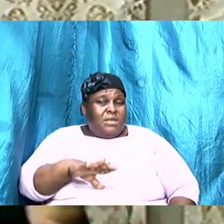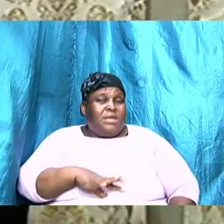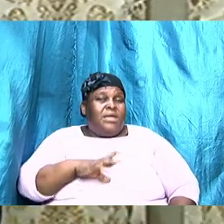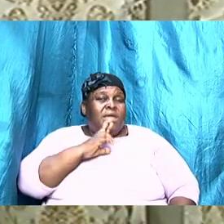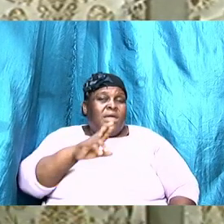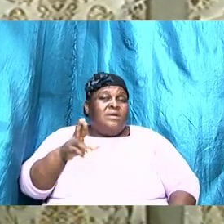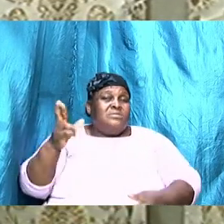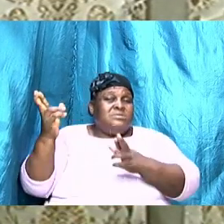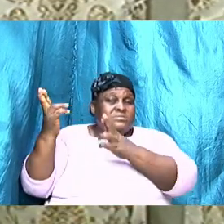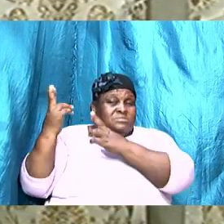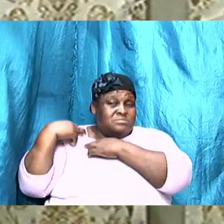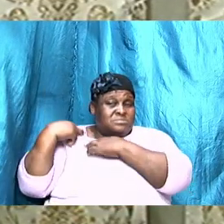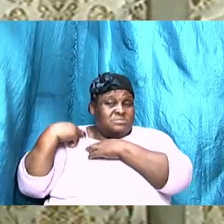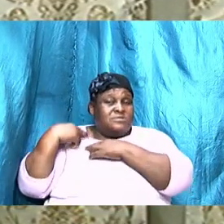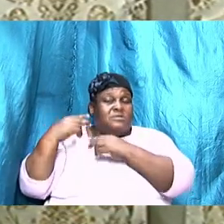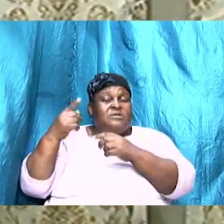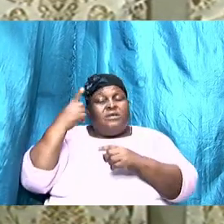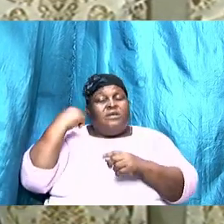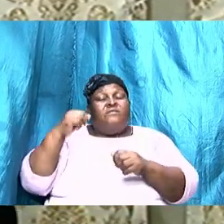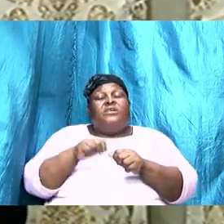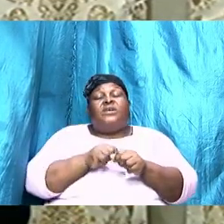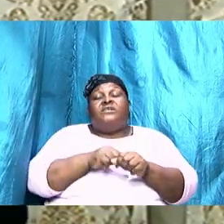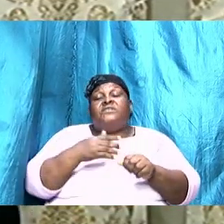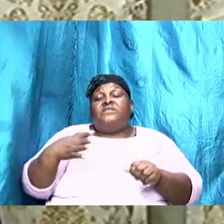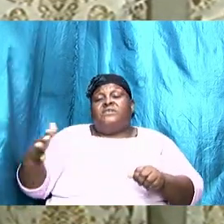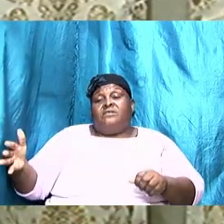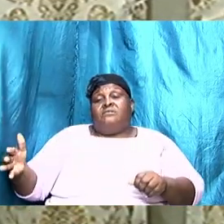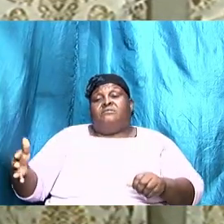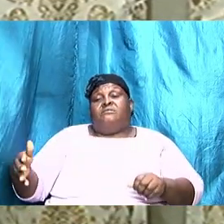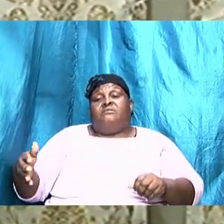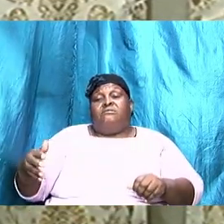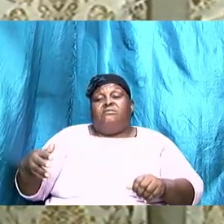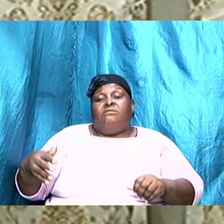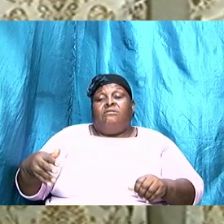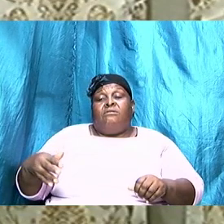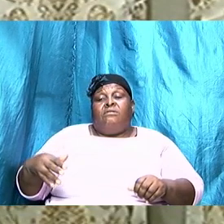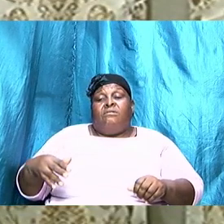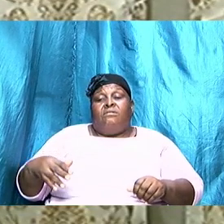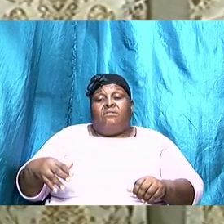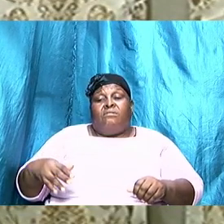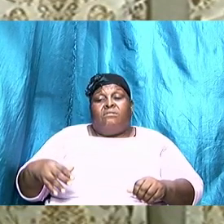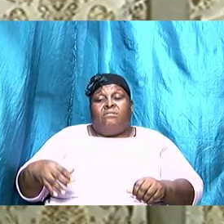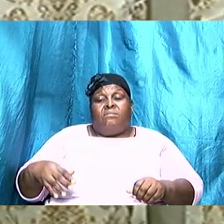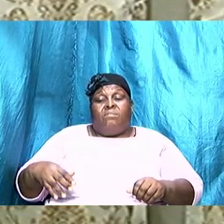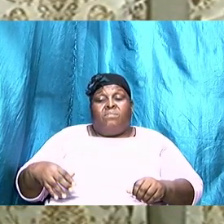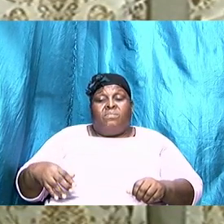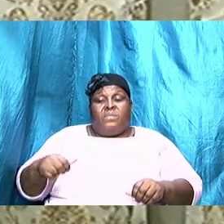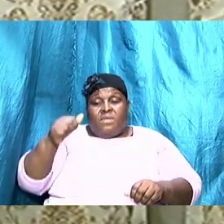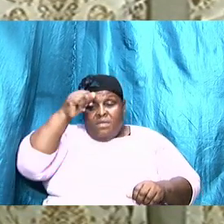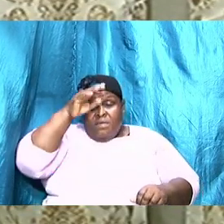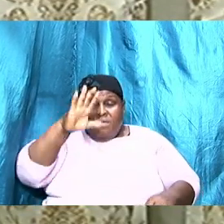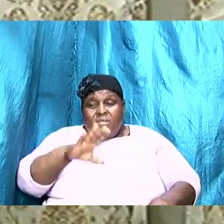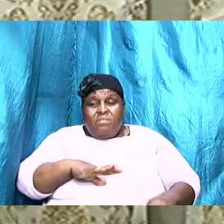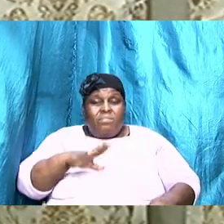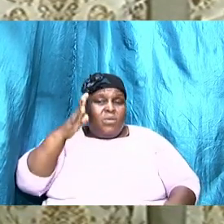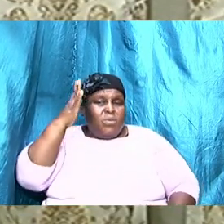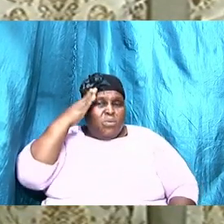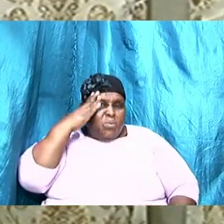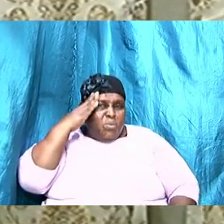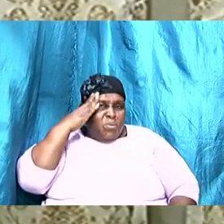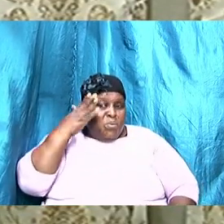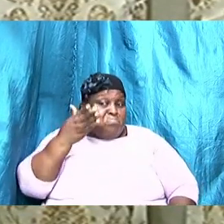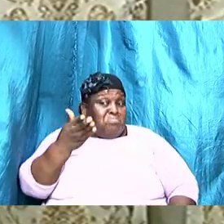are responsible for everything based on how it was laid out the men knew their